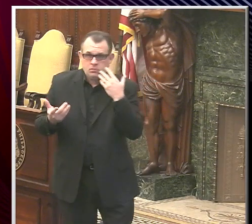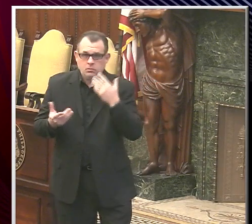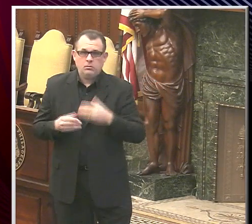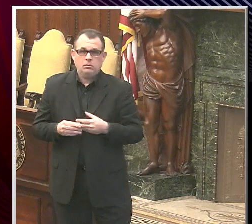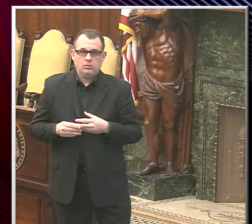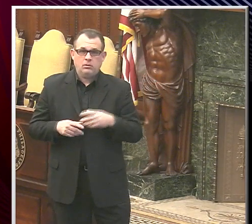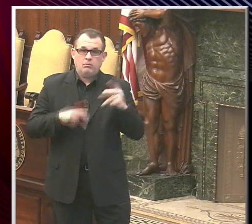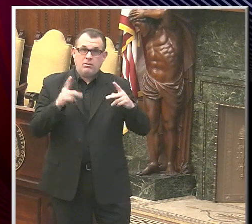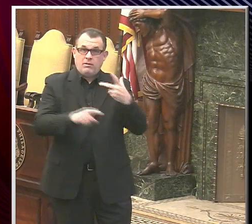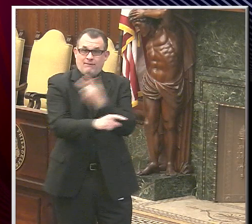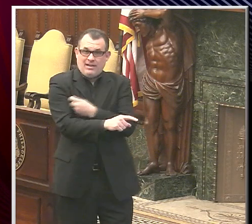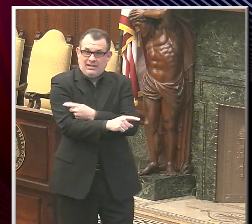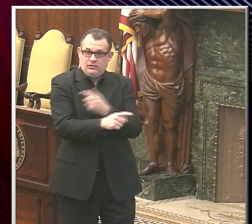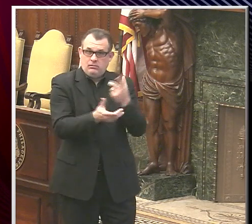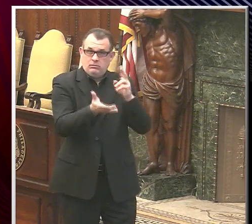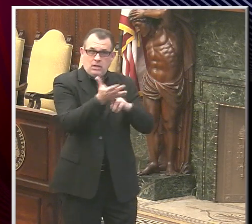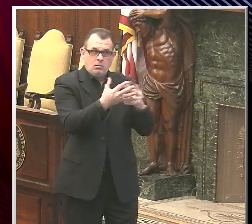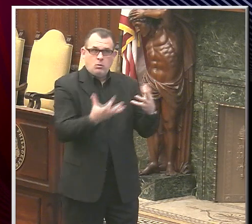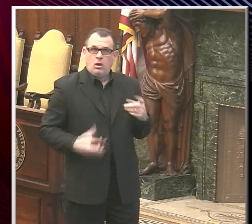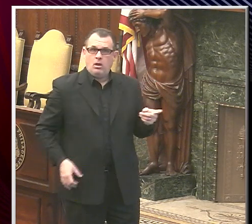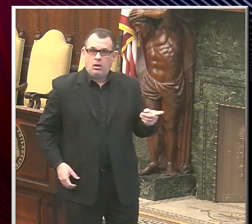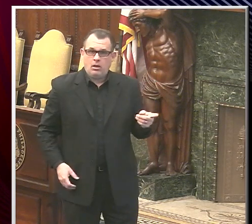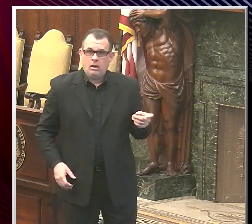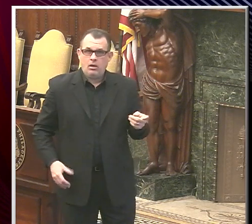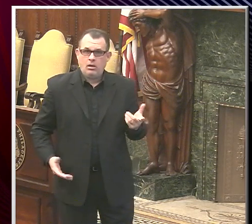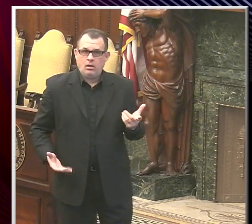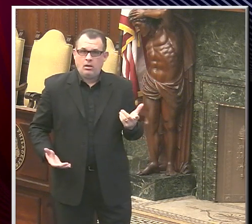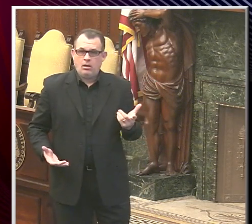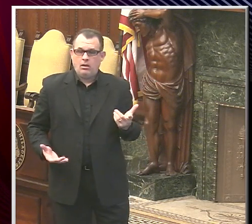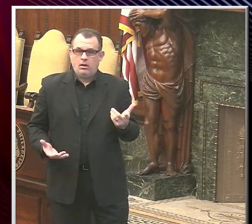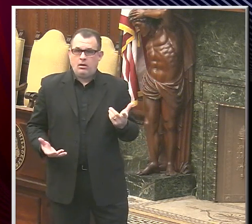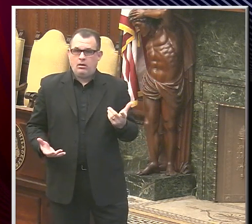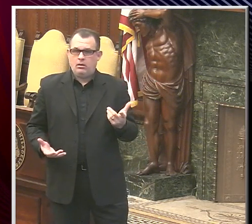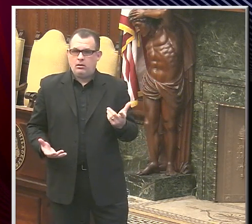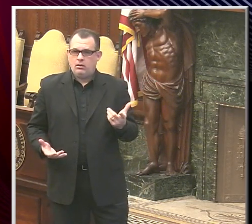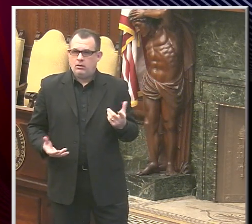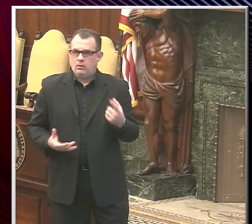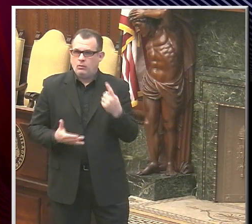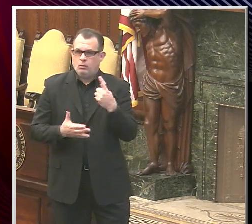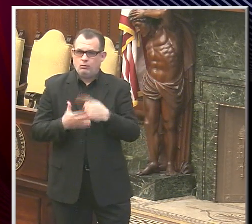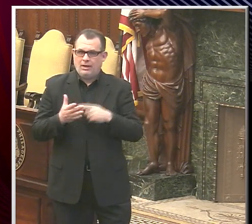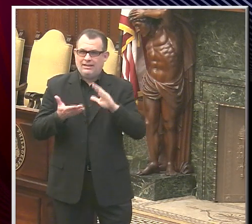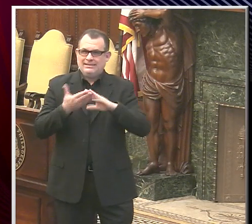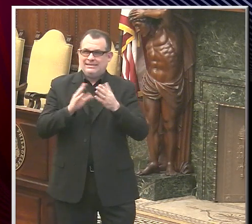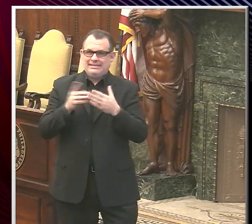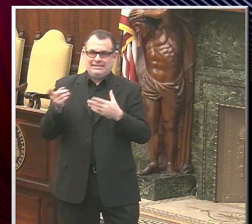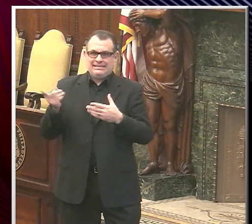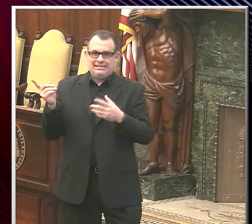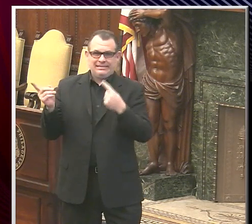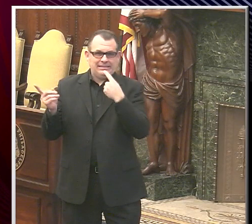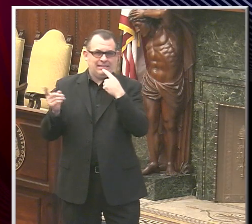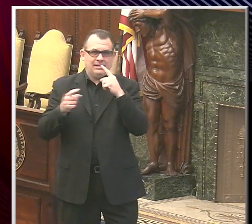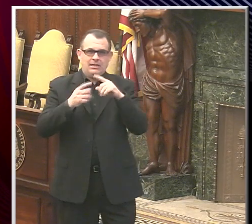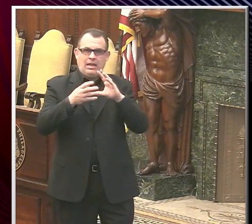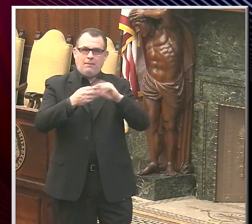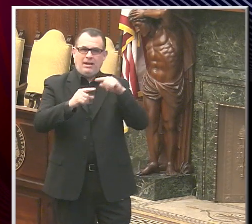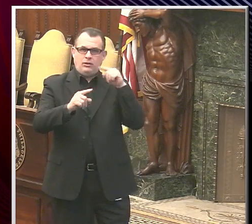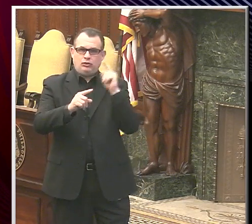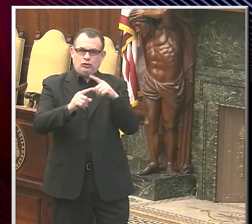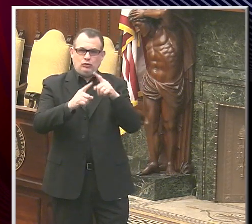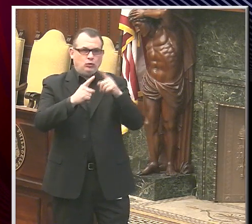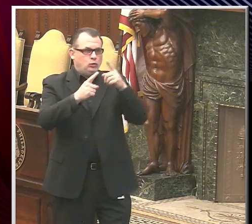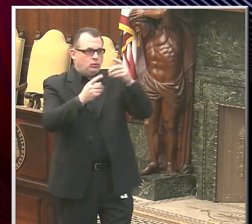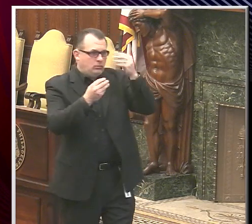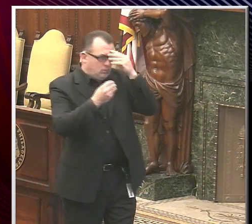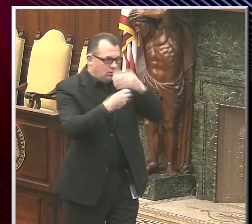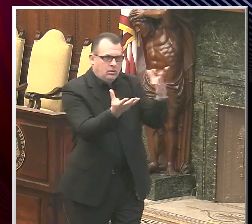vaccination, fearing that ICE may be around, and what would the city say and what would be the message to reiterate to these communities